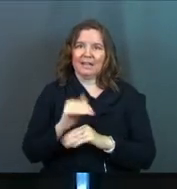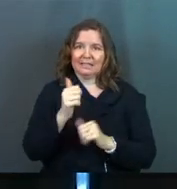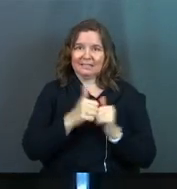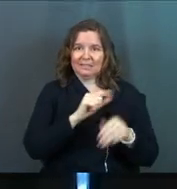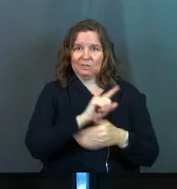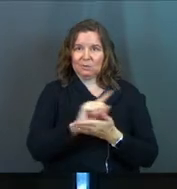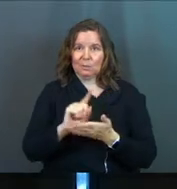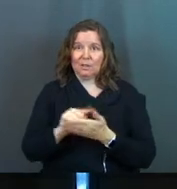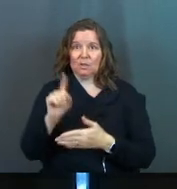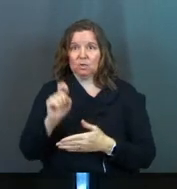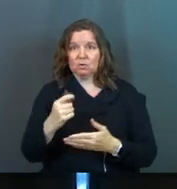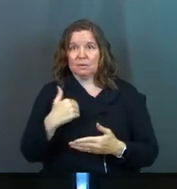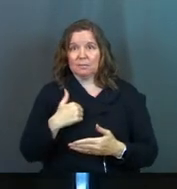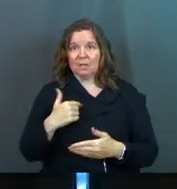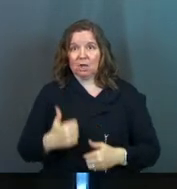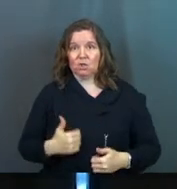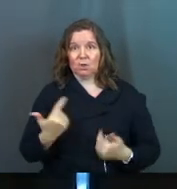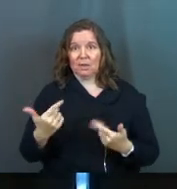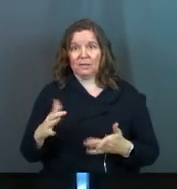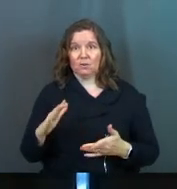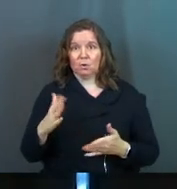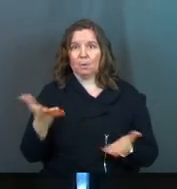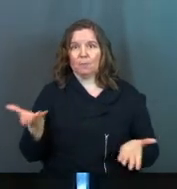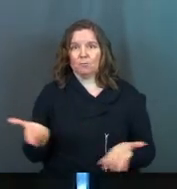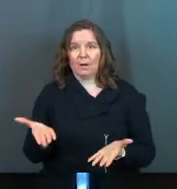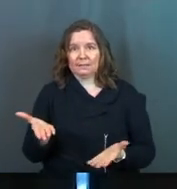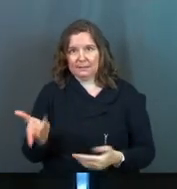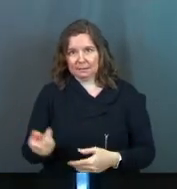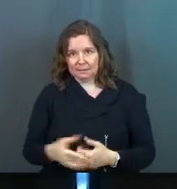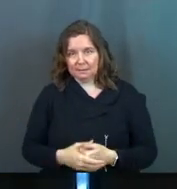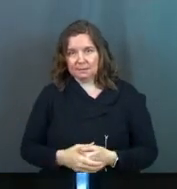per week that you should be in your living room present